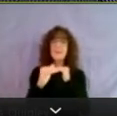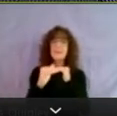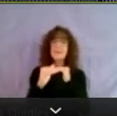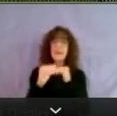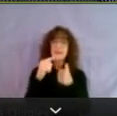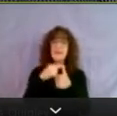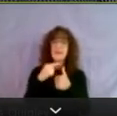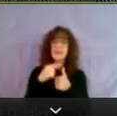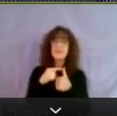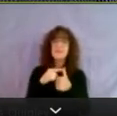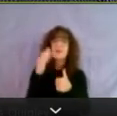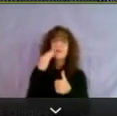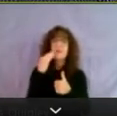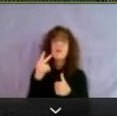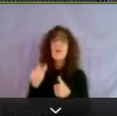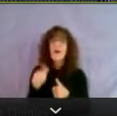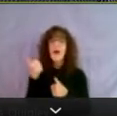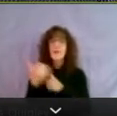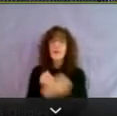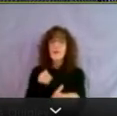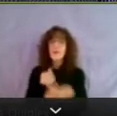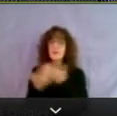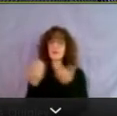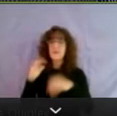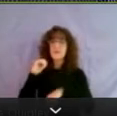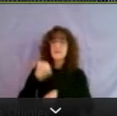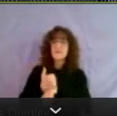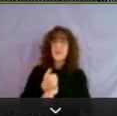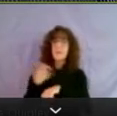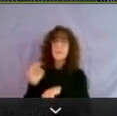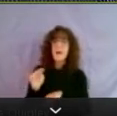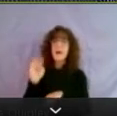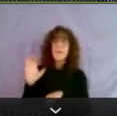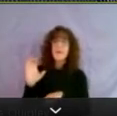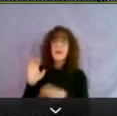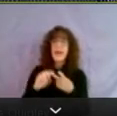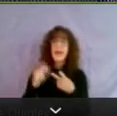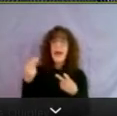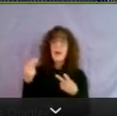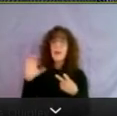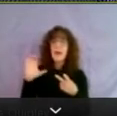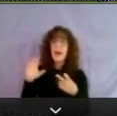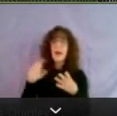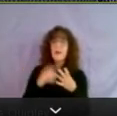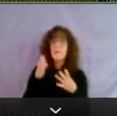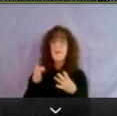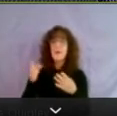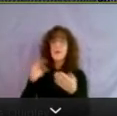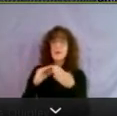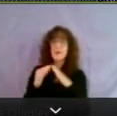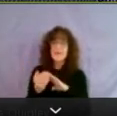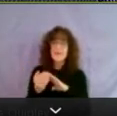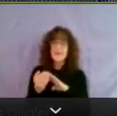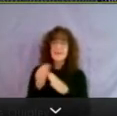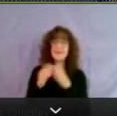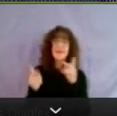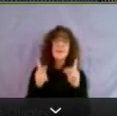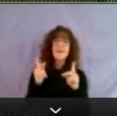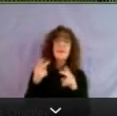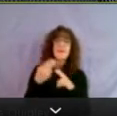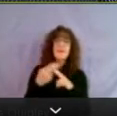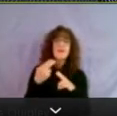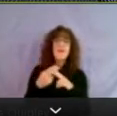We know that three other counties have done this, Montgomery County, Howard County, and Baltimore City. Some people call rent